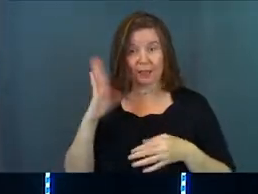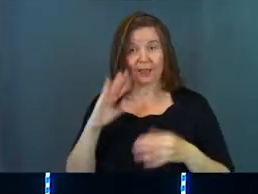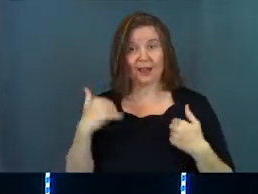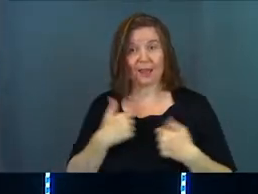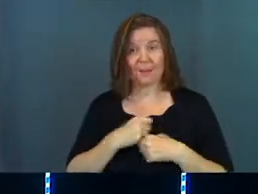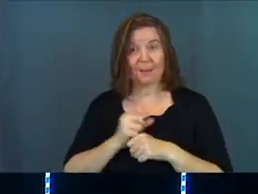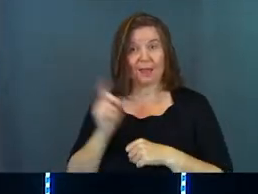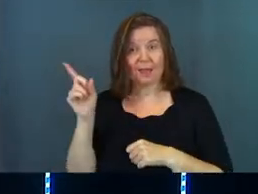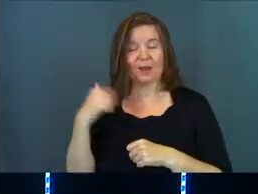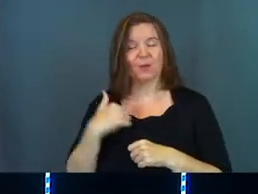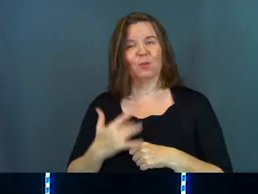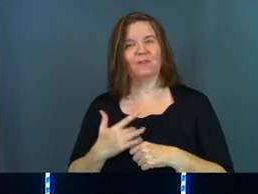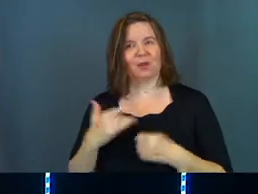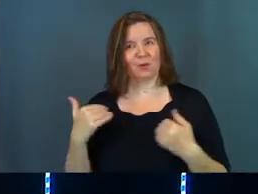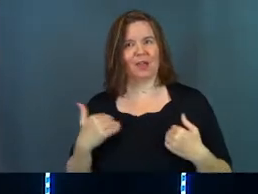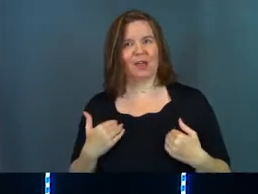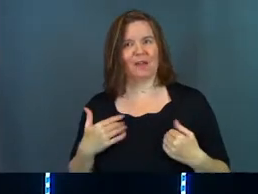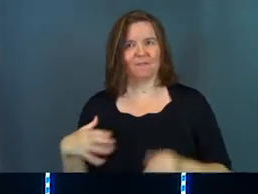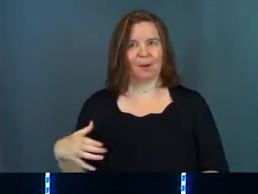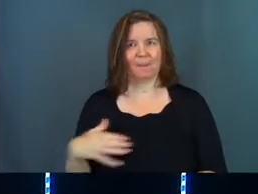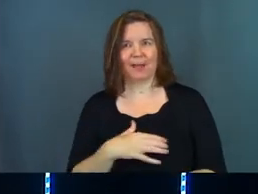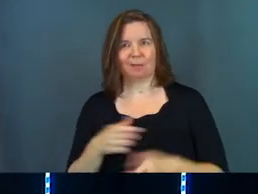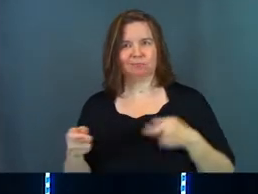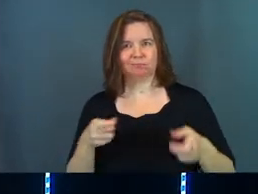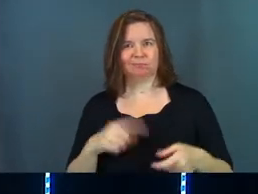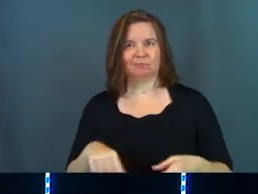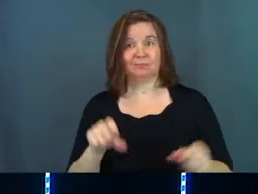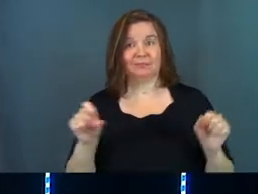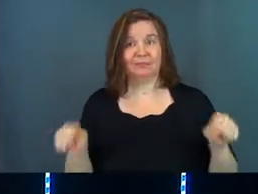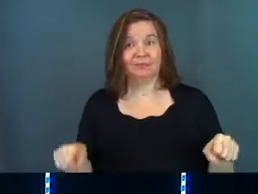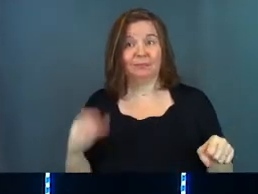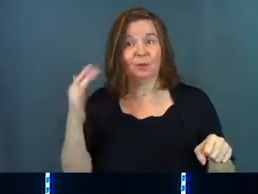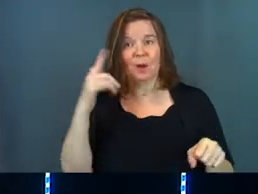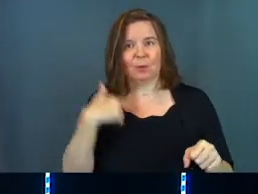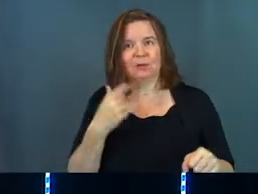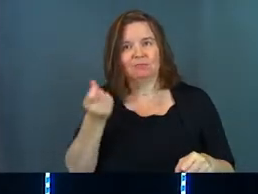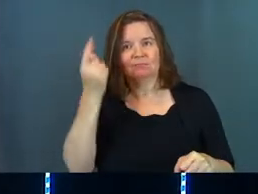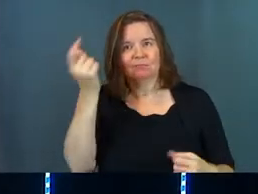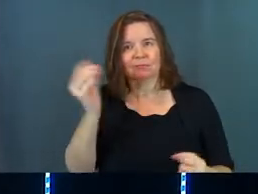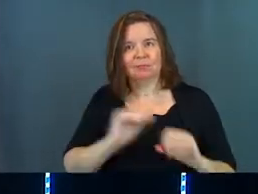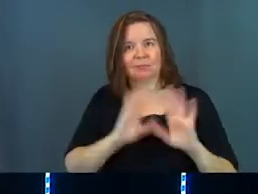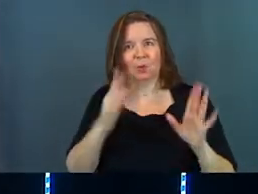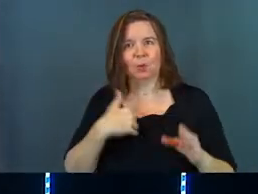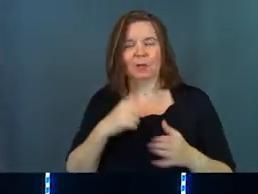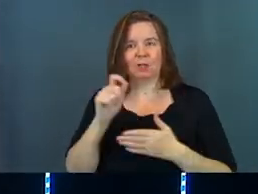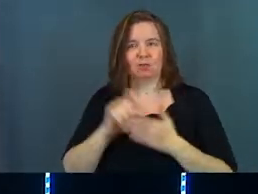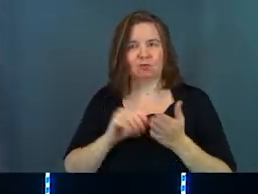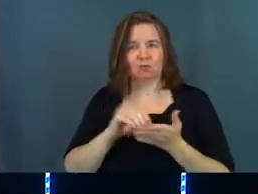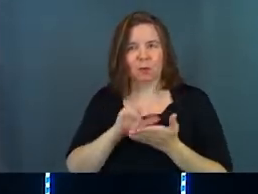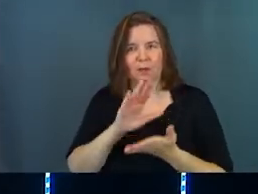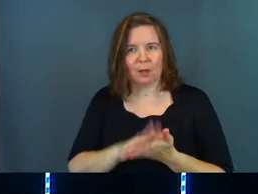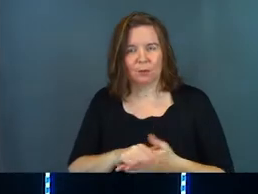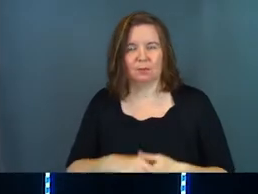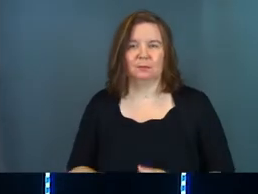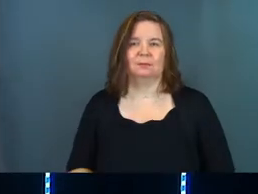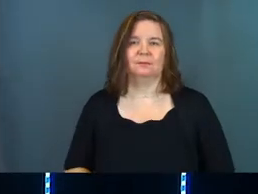God has made, and we feel like we have power over it because we can understand it, because we can write it down,